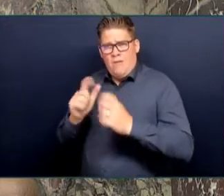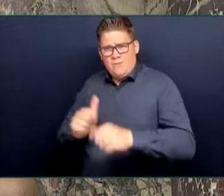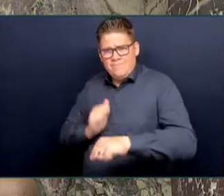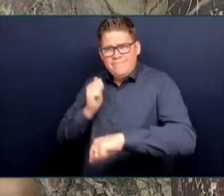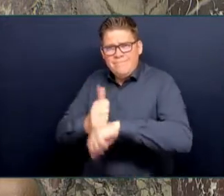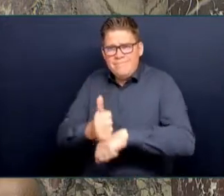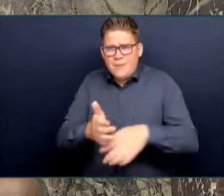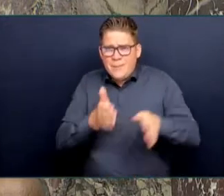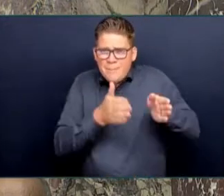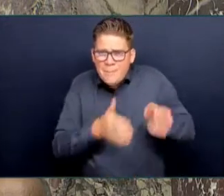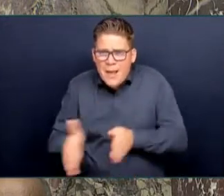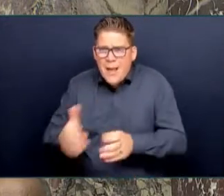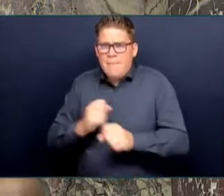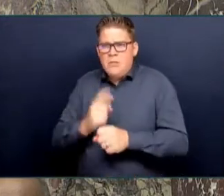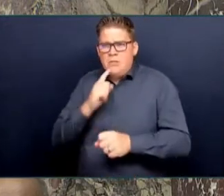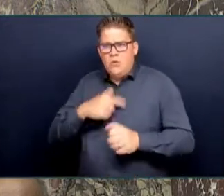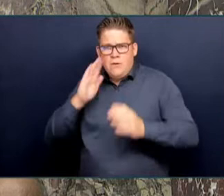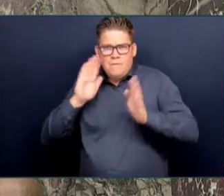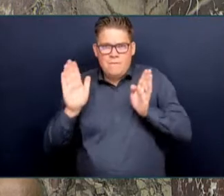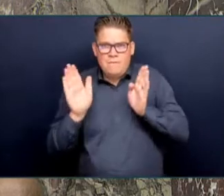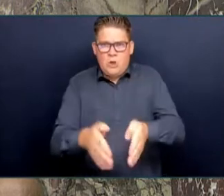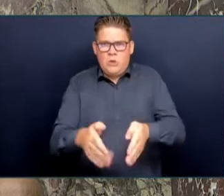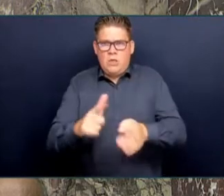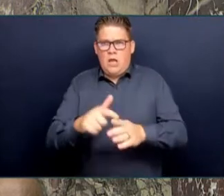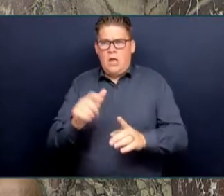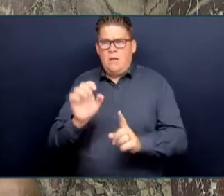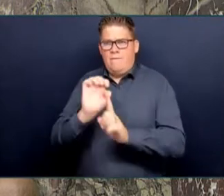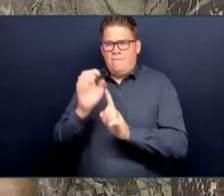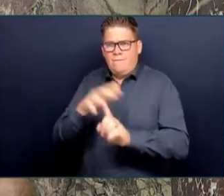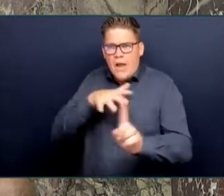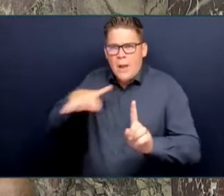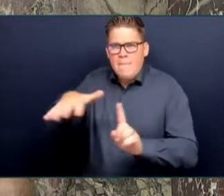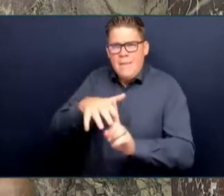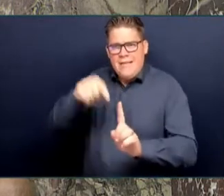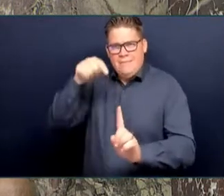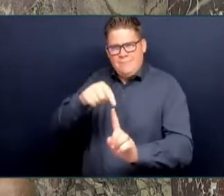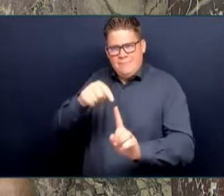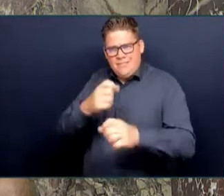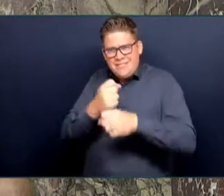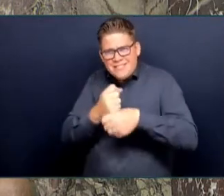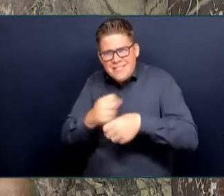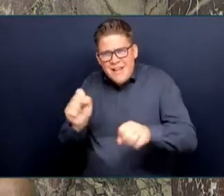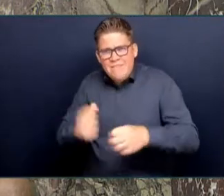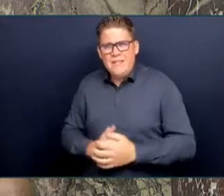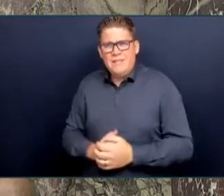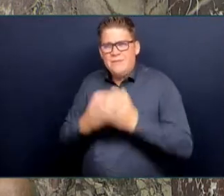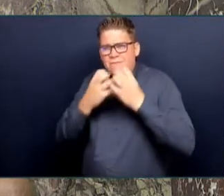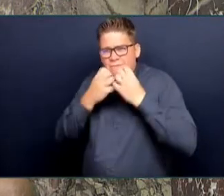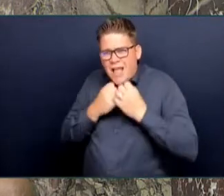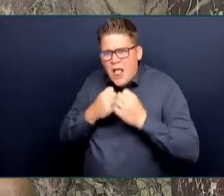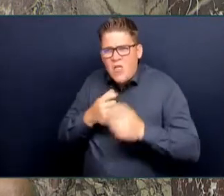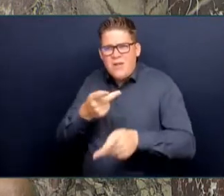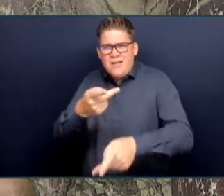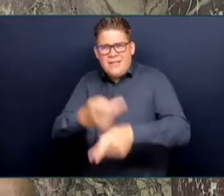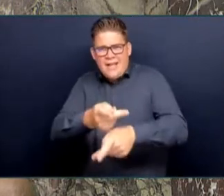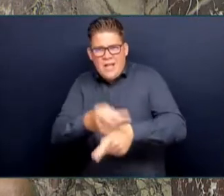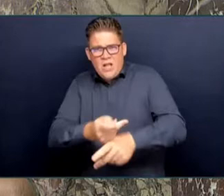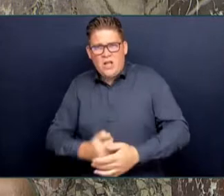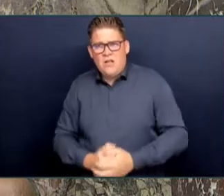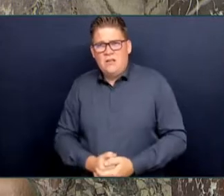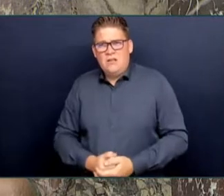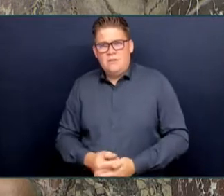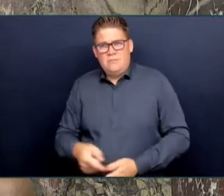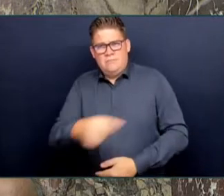Columbians lift their weight, others do as well. The member will know if she's been paying attention that the oil and gas subsidies she referred to have been